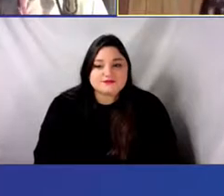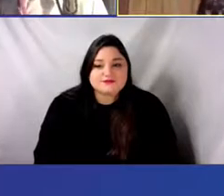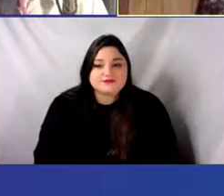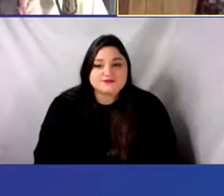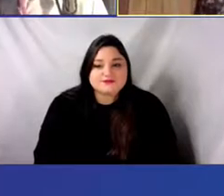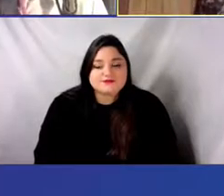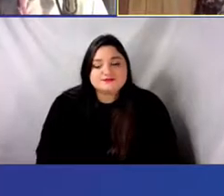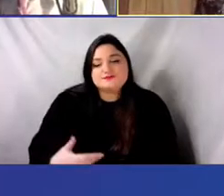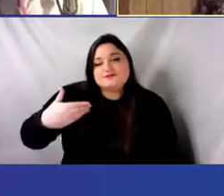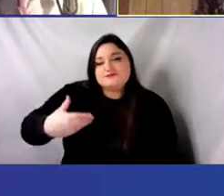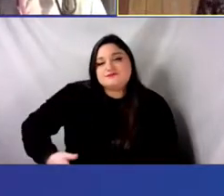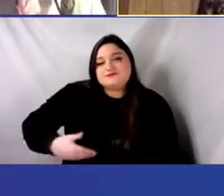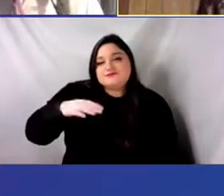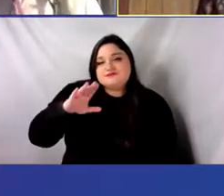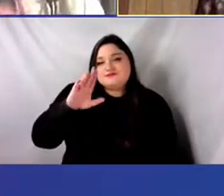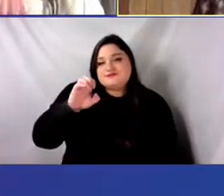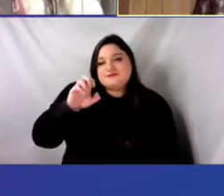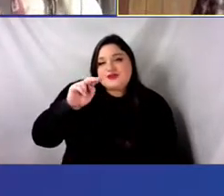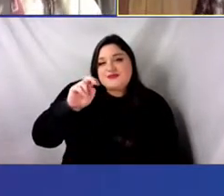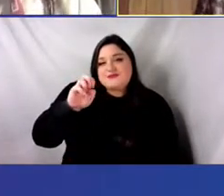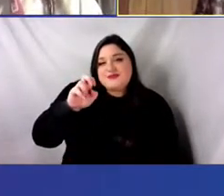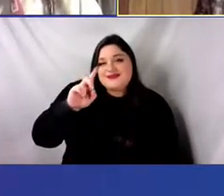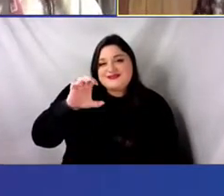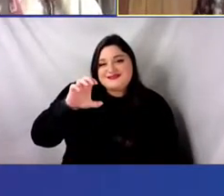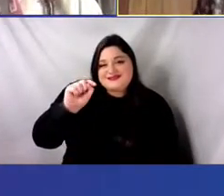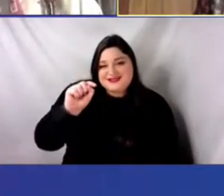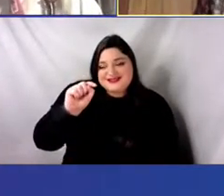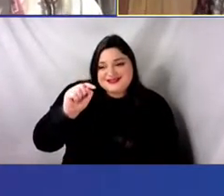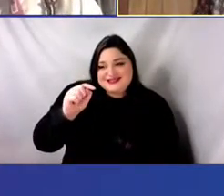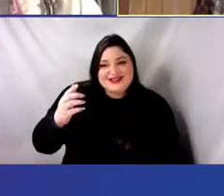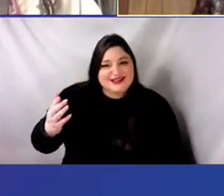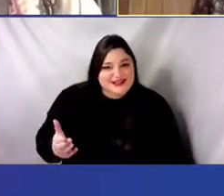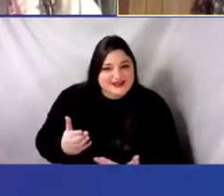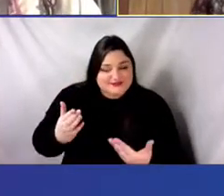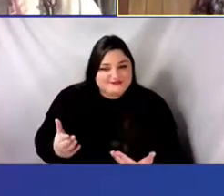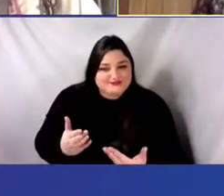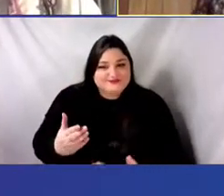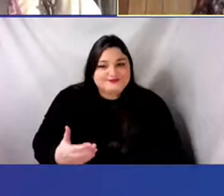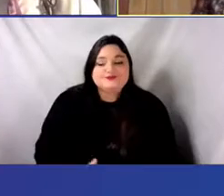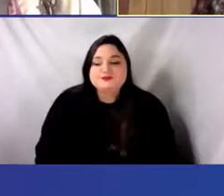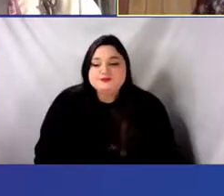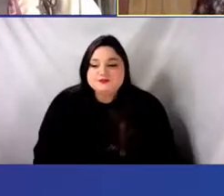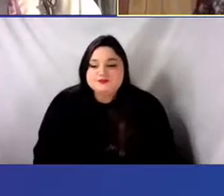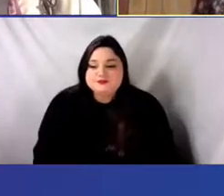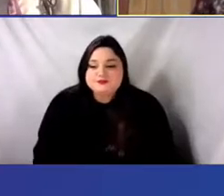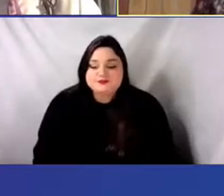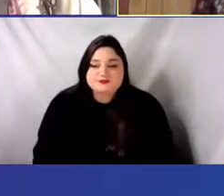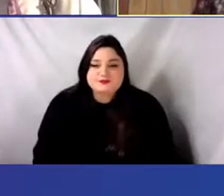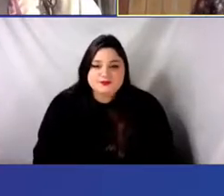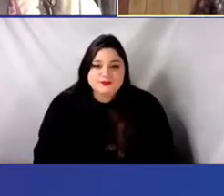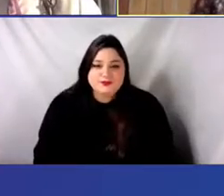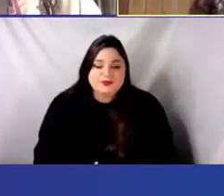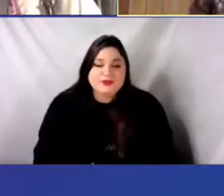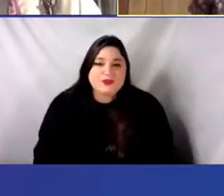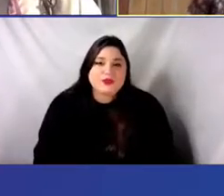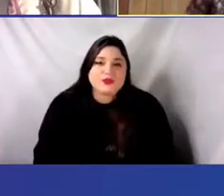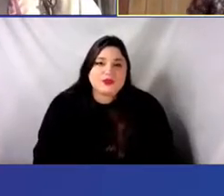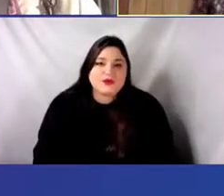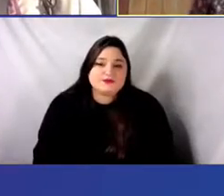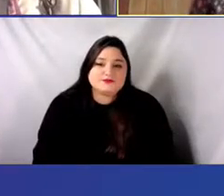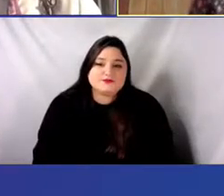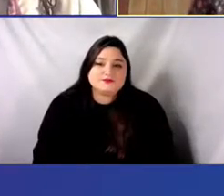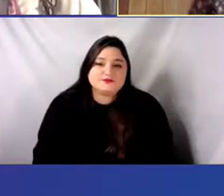Benedict here, in my own, um, work as a performer, I've, um, been cast